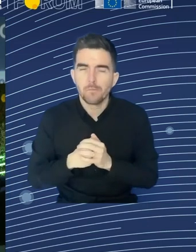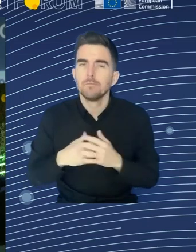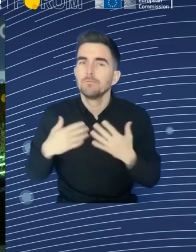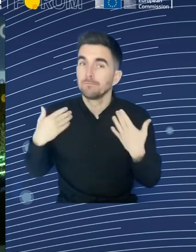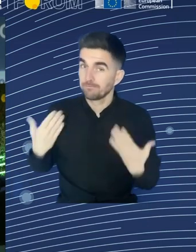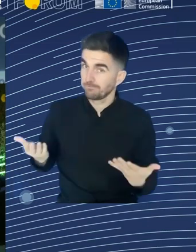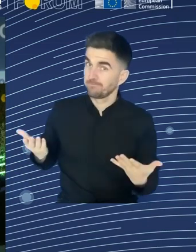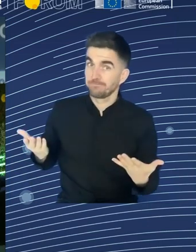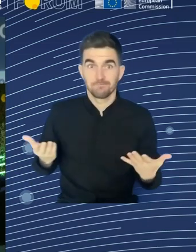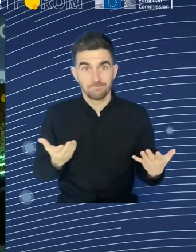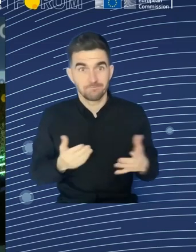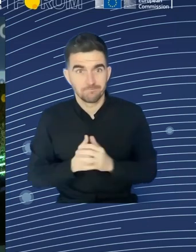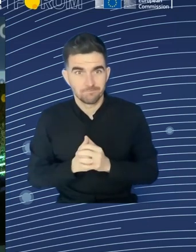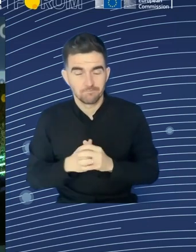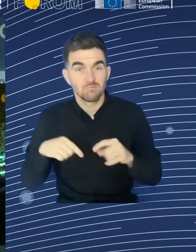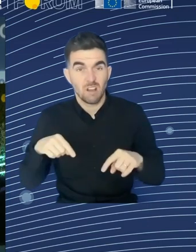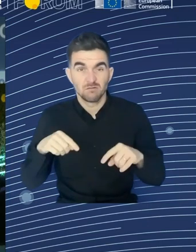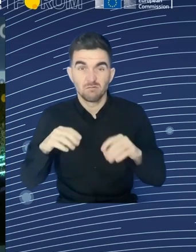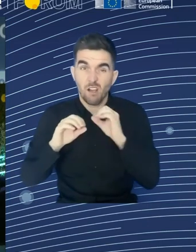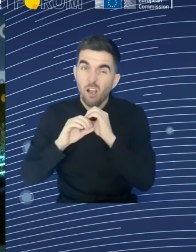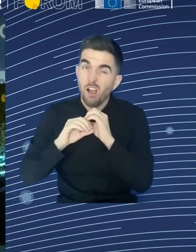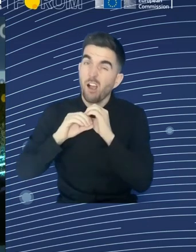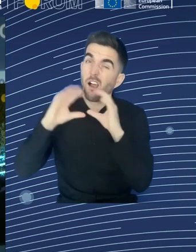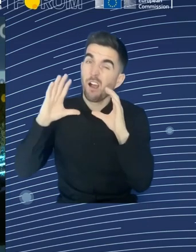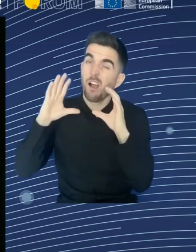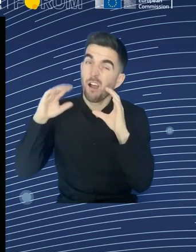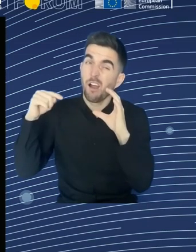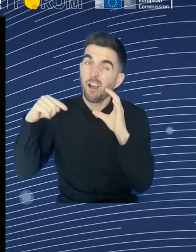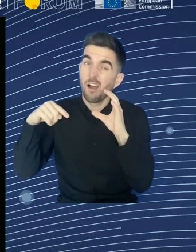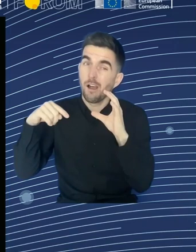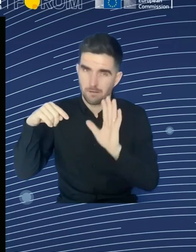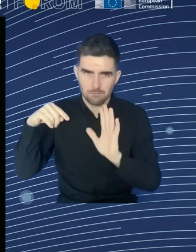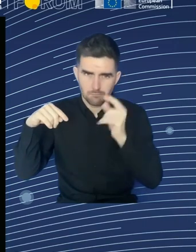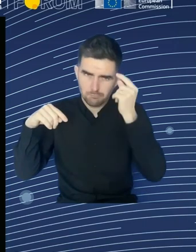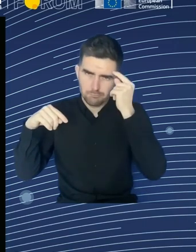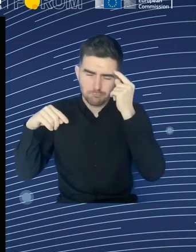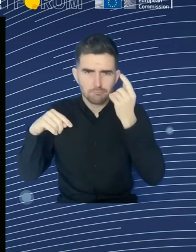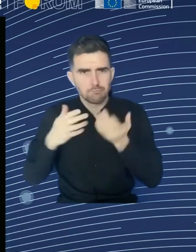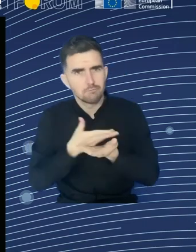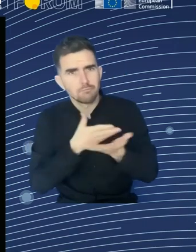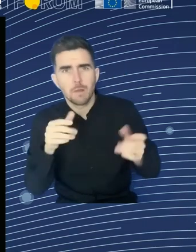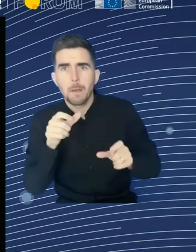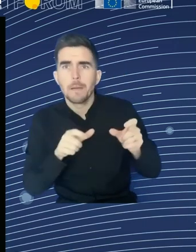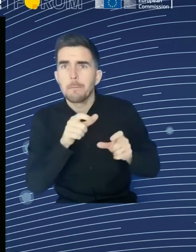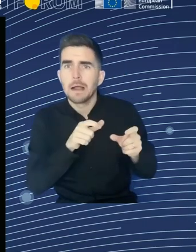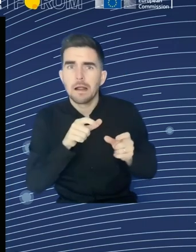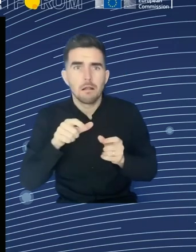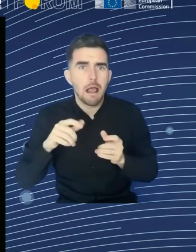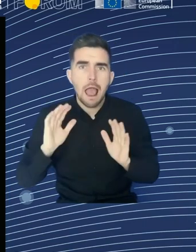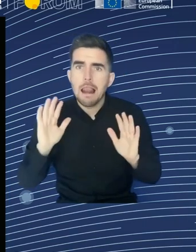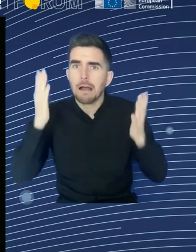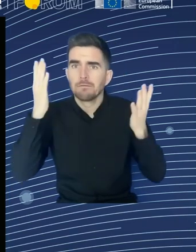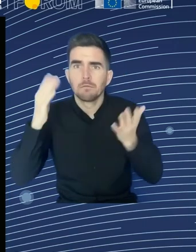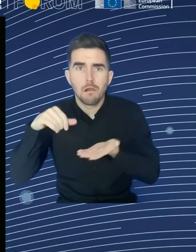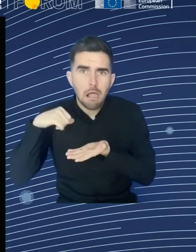ends meet, the EU is facing a whirlwind of structural challenges, demographic shifts, the green and digital transitions, skill